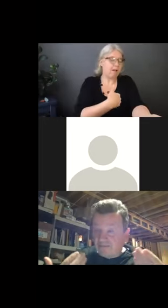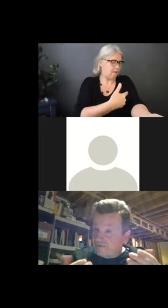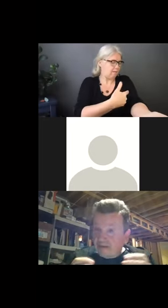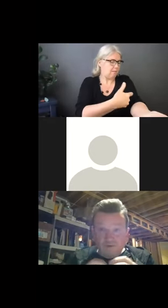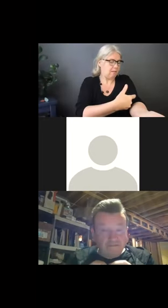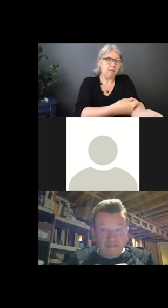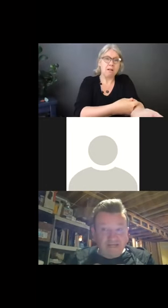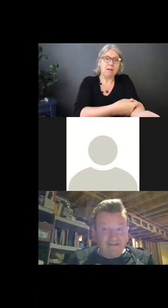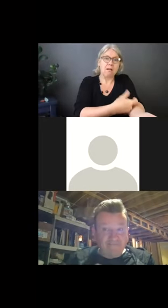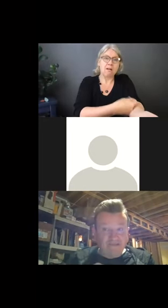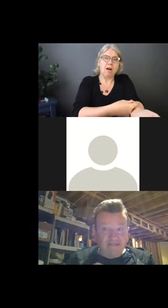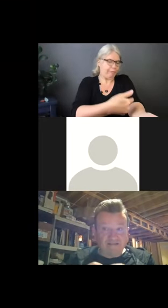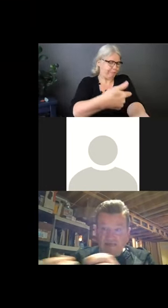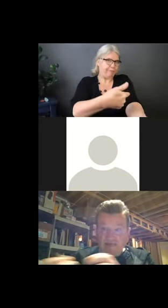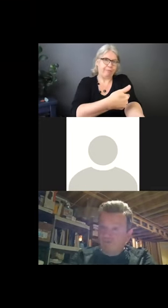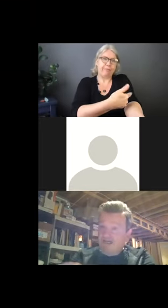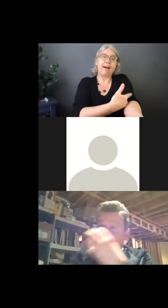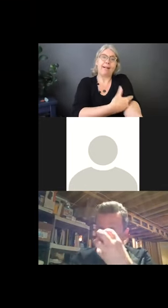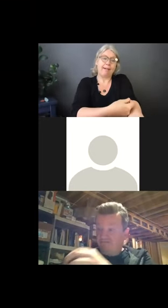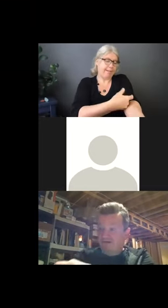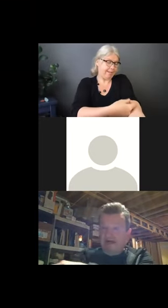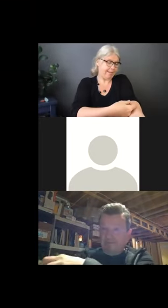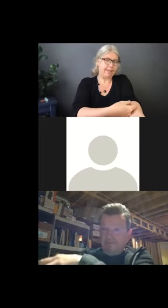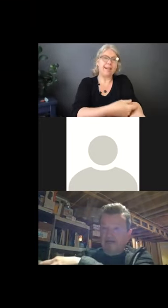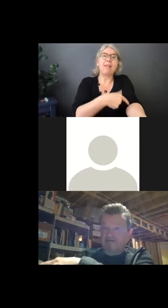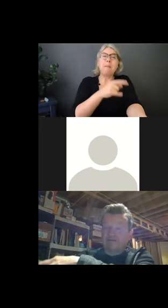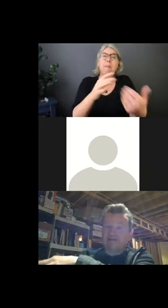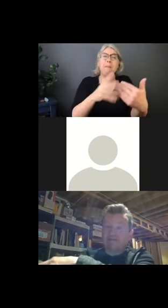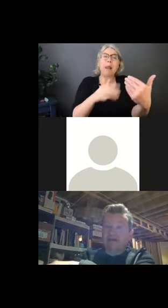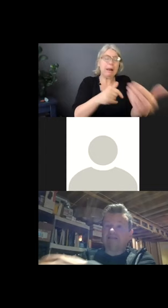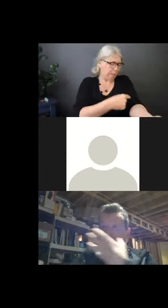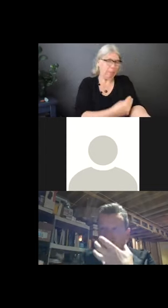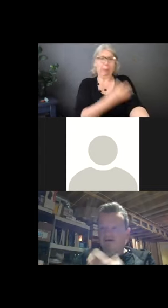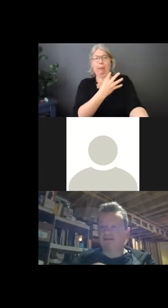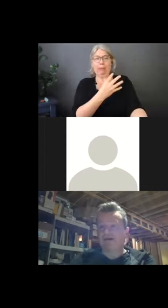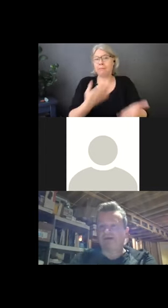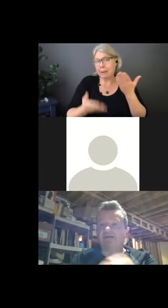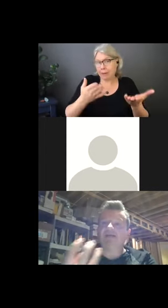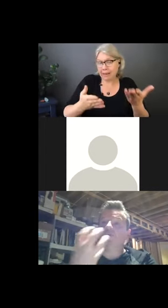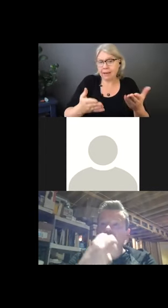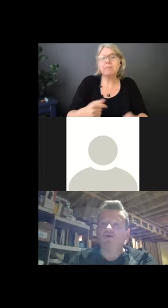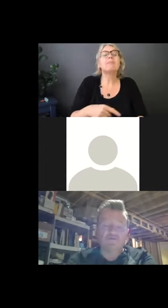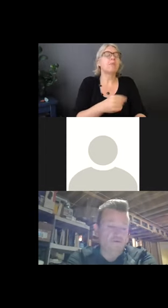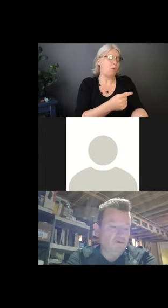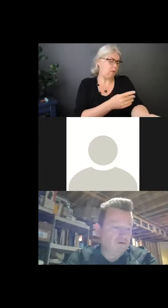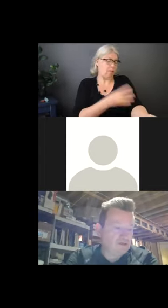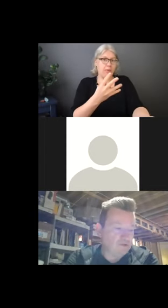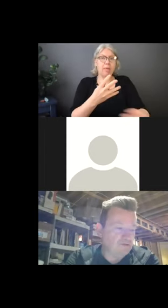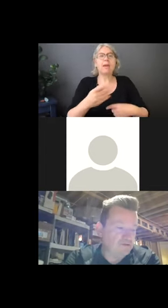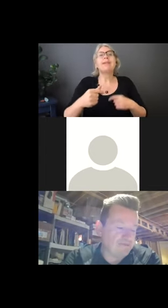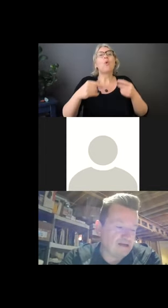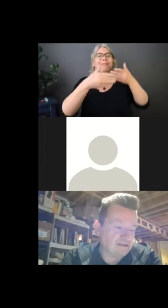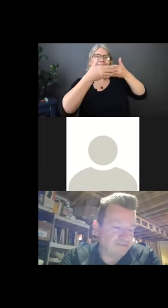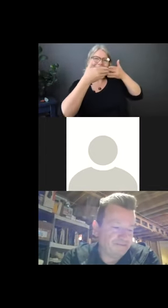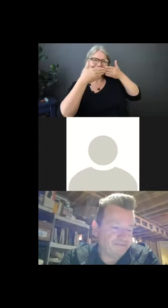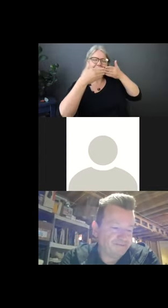There's not. But remember, it's only 95%. It would protect me from that blood from your vein splashing onto my mask. It wouldn't go through. It